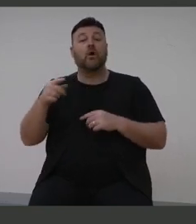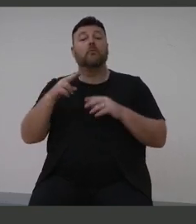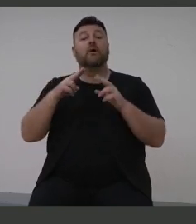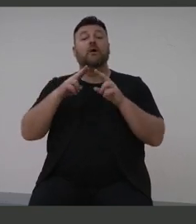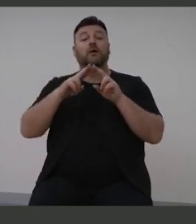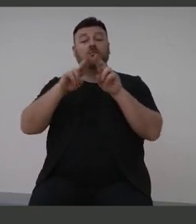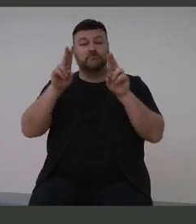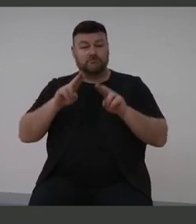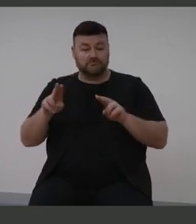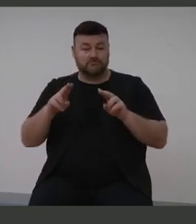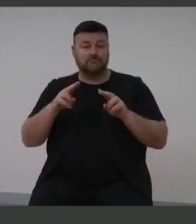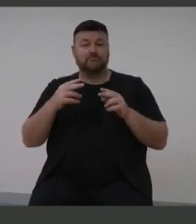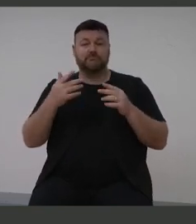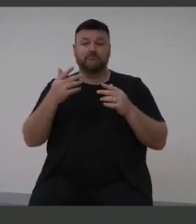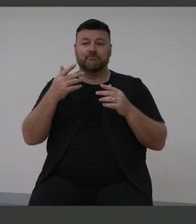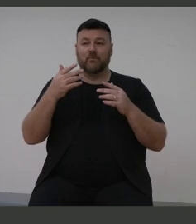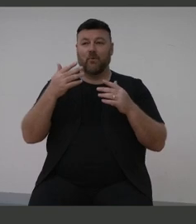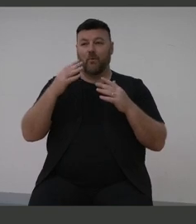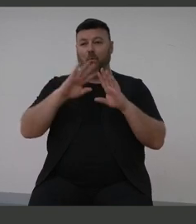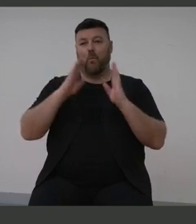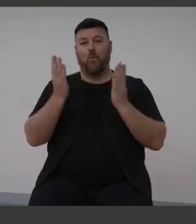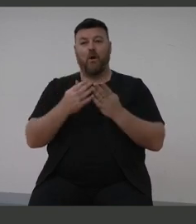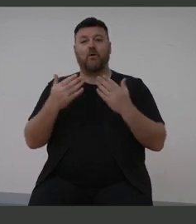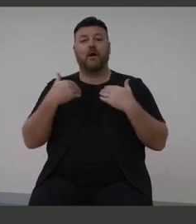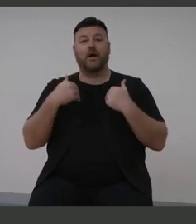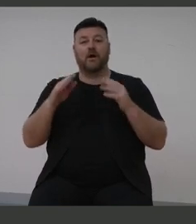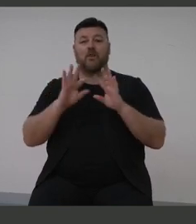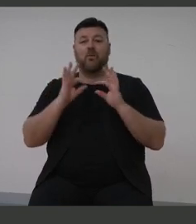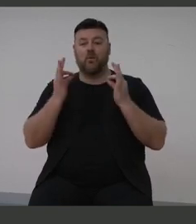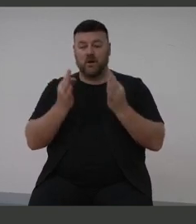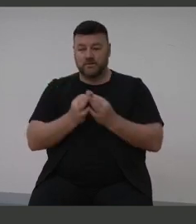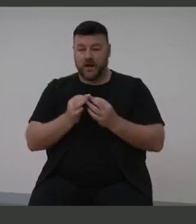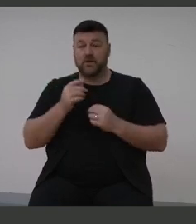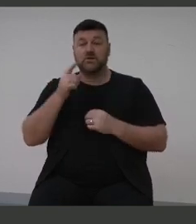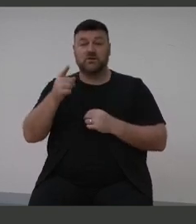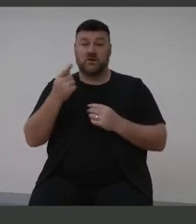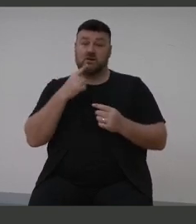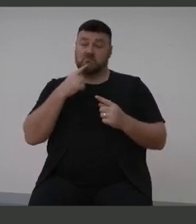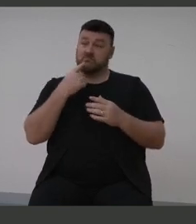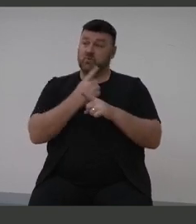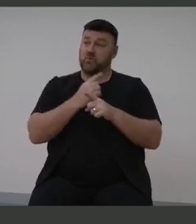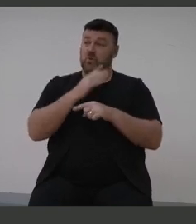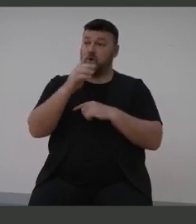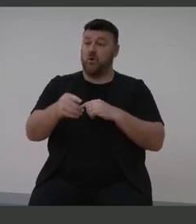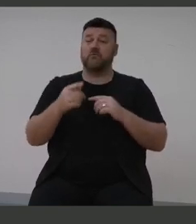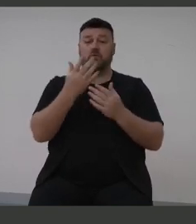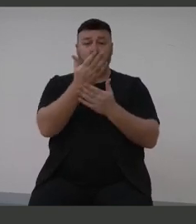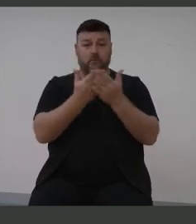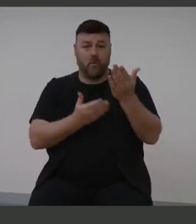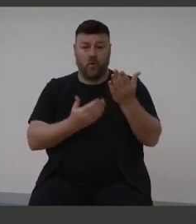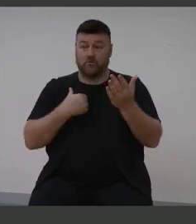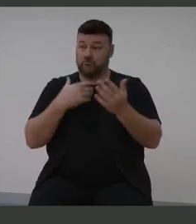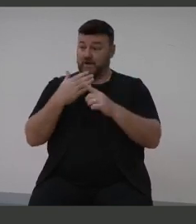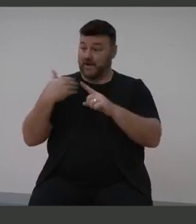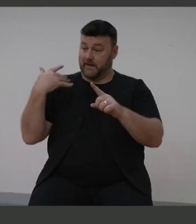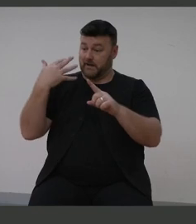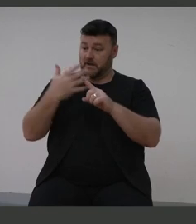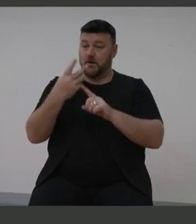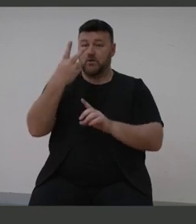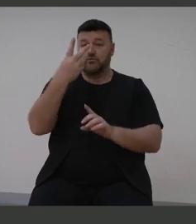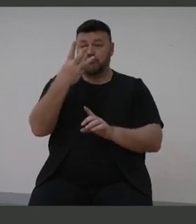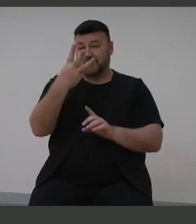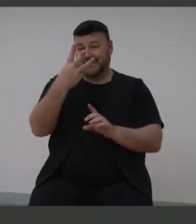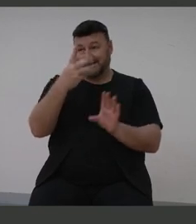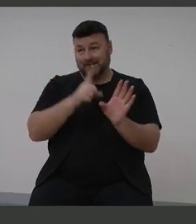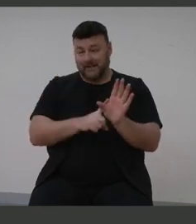Health Organisation. The report is the result of almost three years of work, which is from experts drawn from